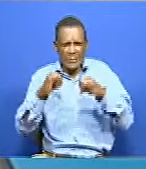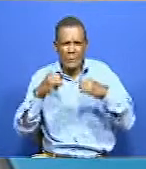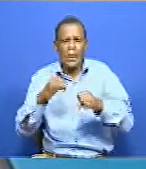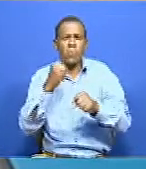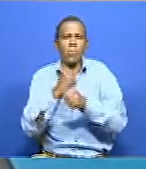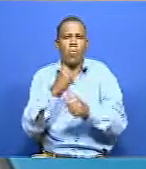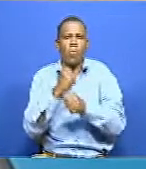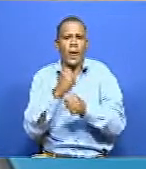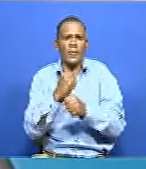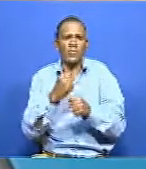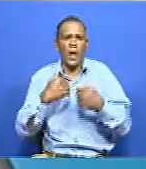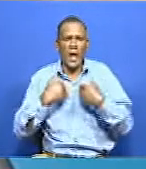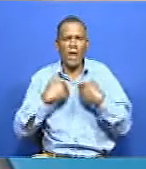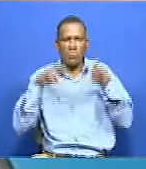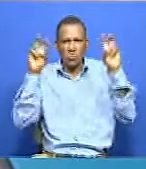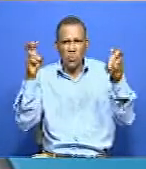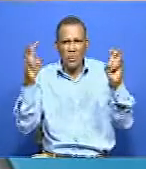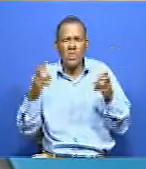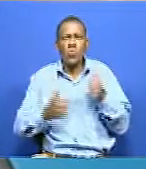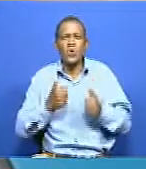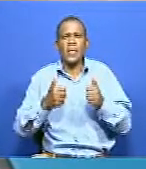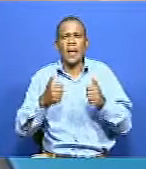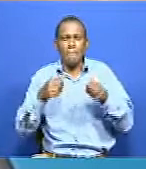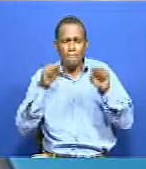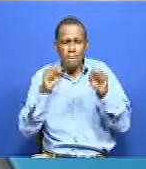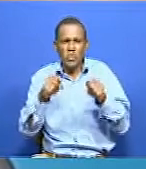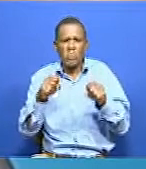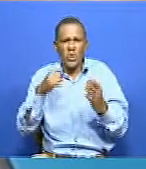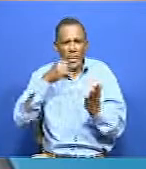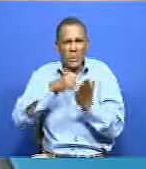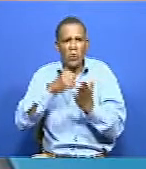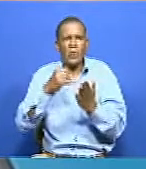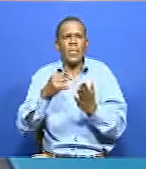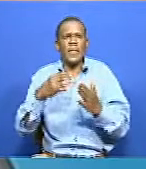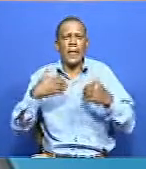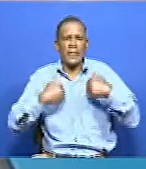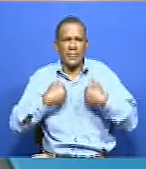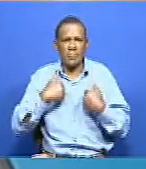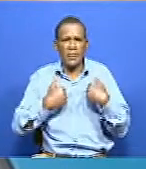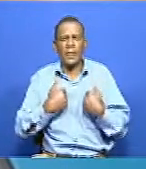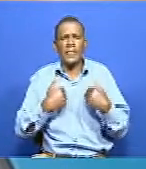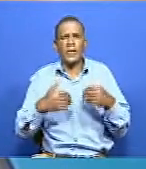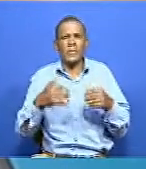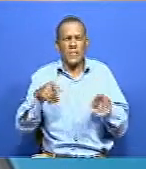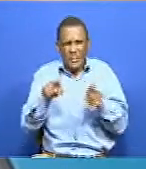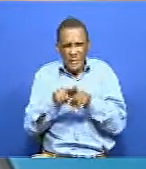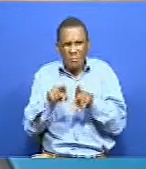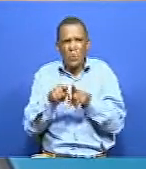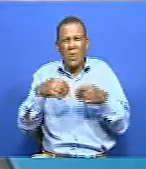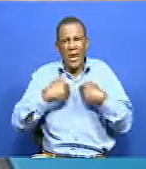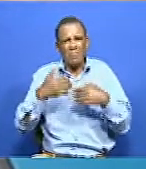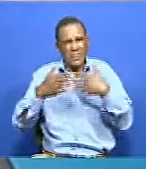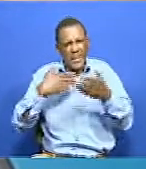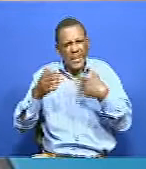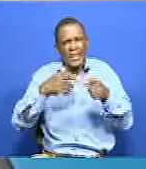out there developing content that are disability friendly, that are inclusive, specifically in sign language. So we do a lot of